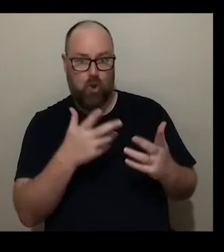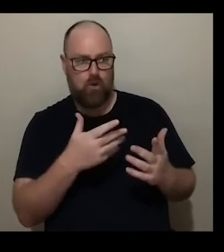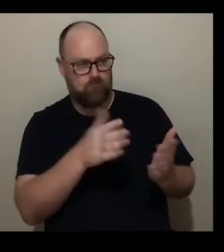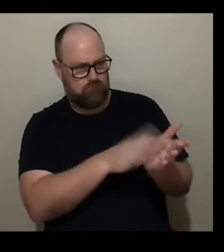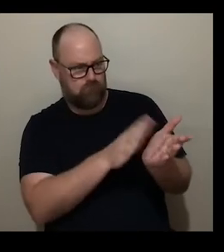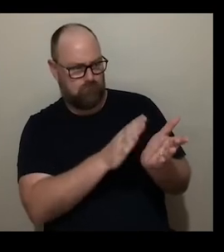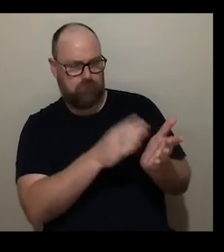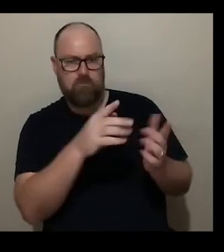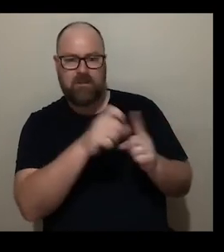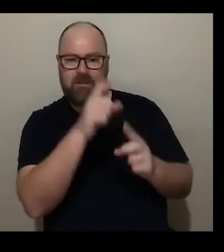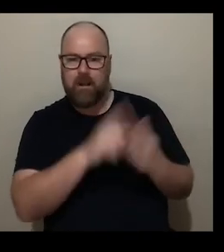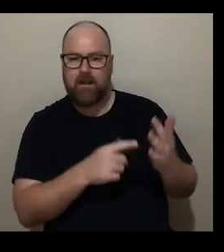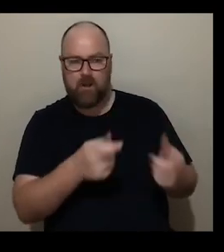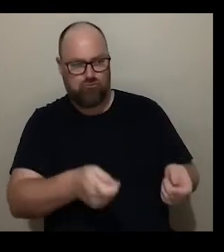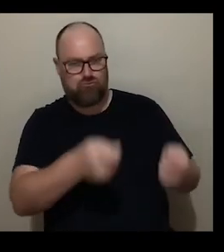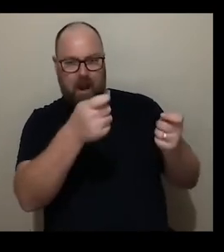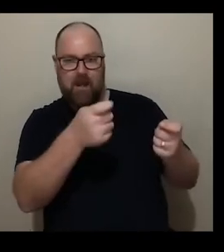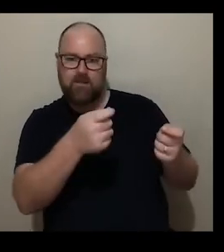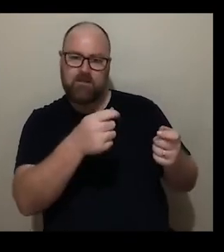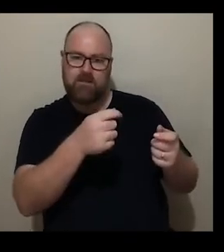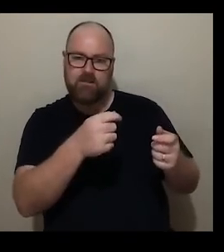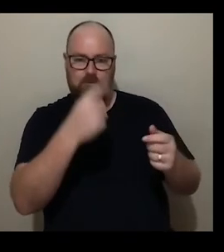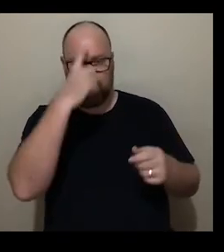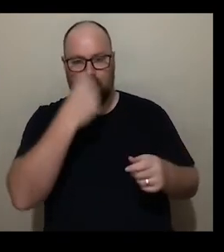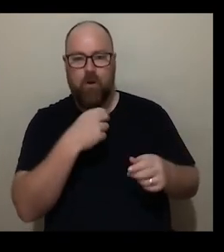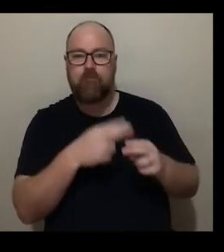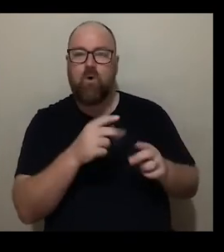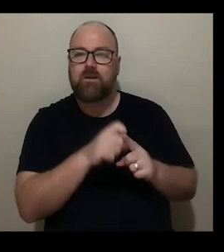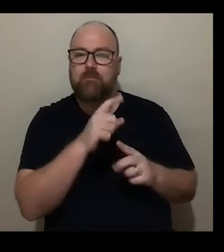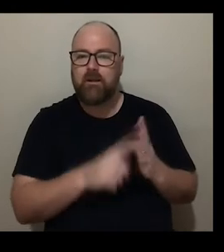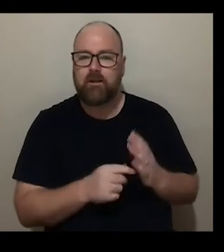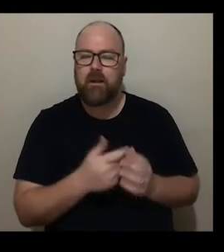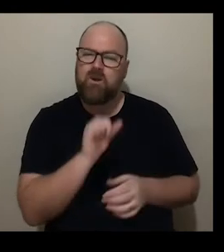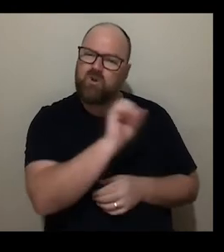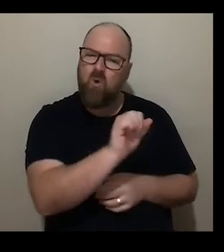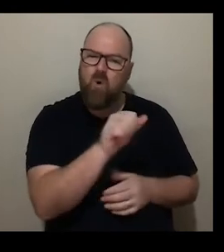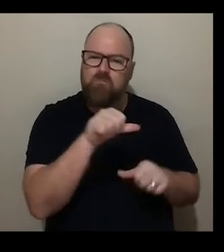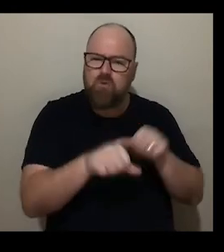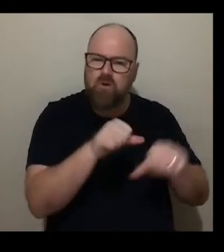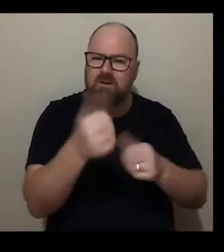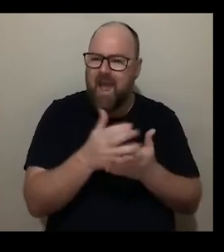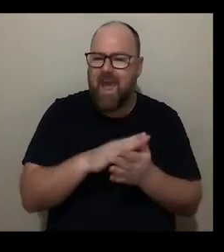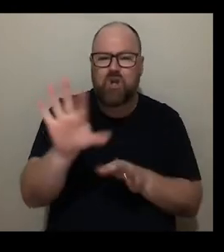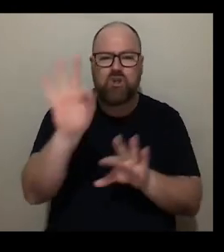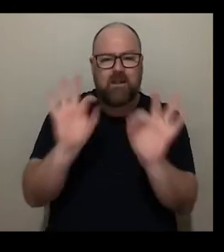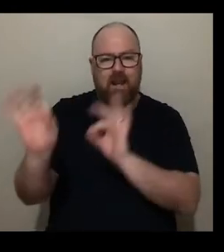disability can you speak about the commissioning process how artists are selected and what opportunities you provide artists